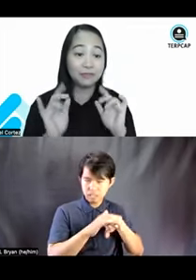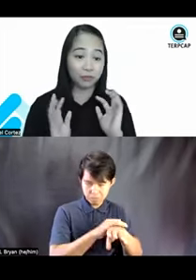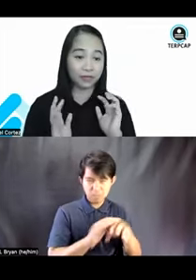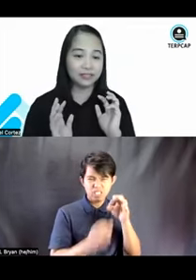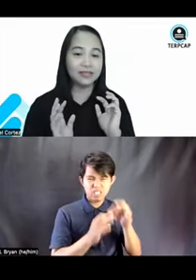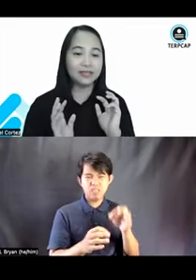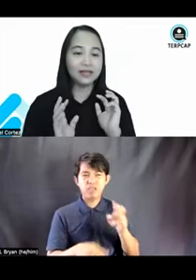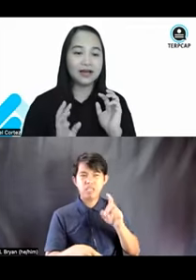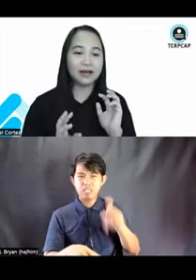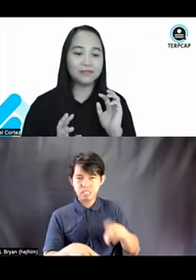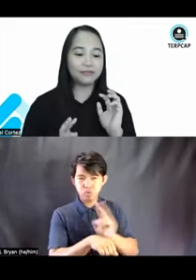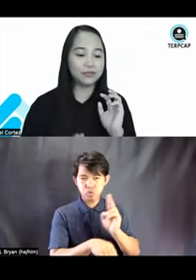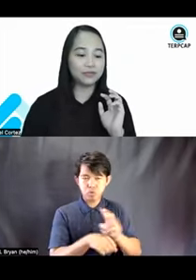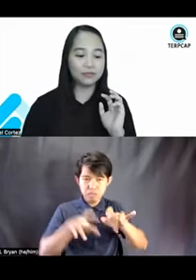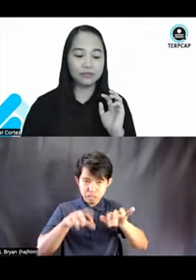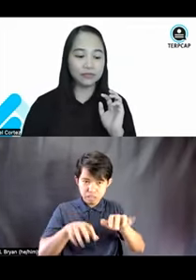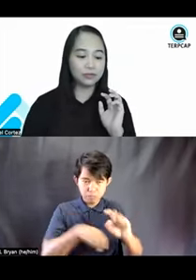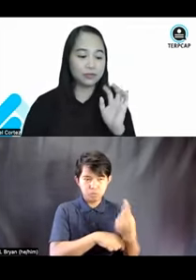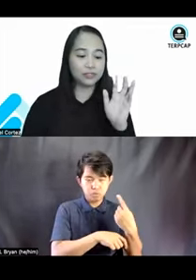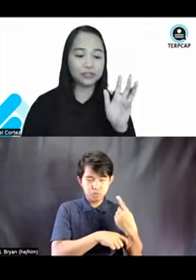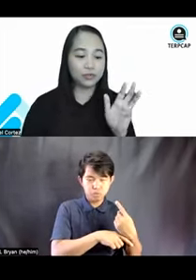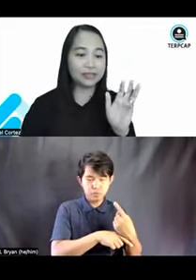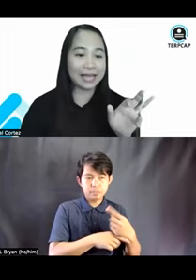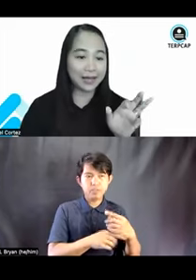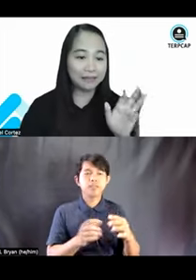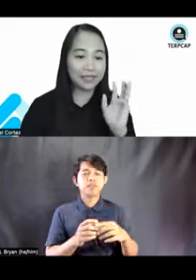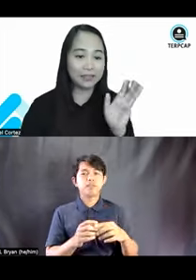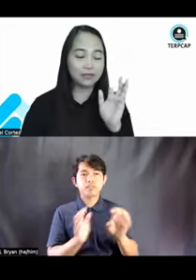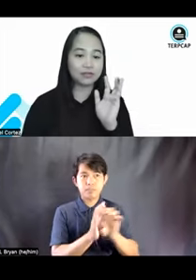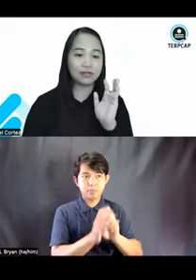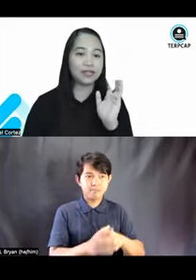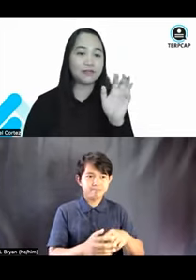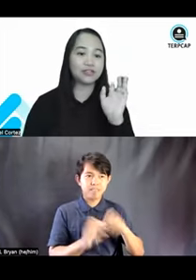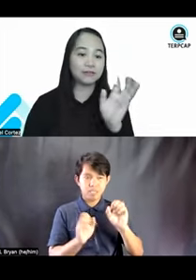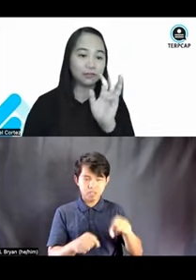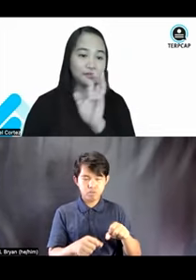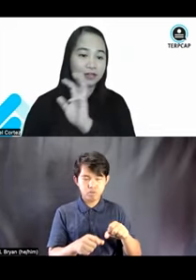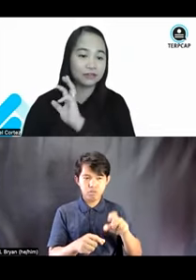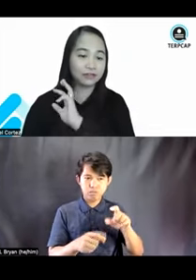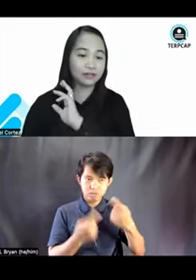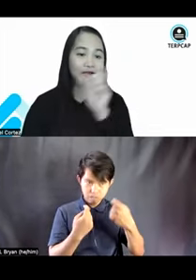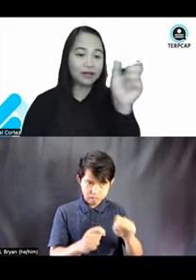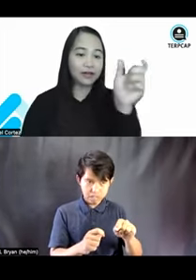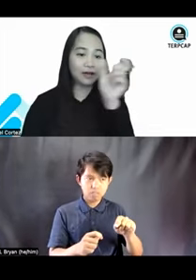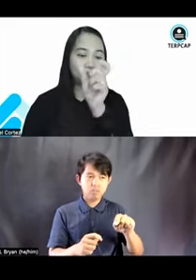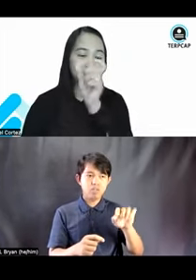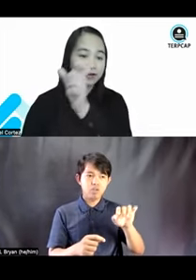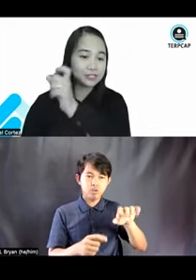keyboard? If you do control tab, can you shift to the other